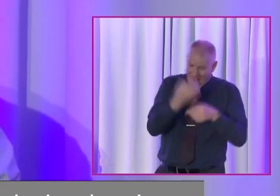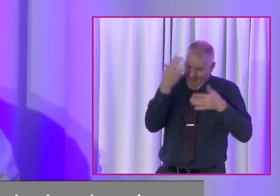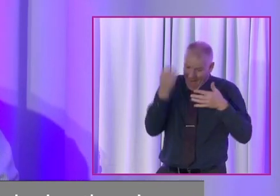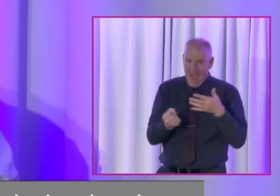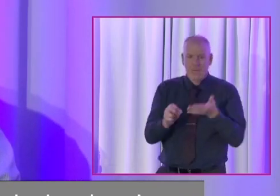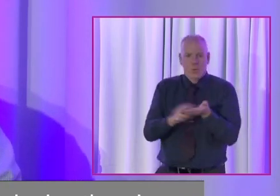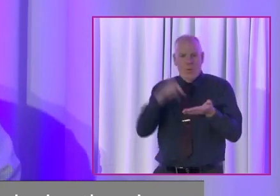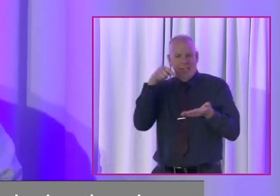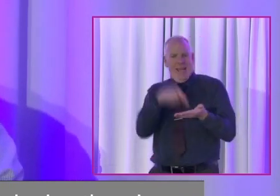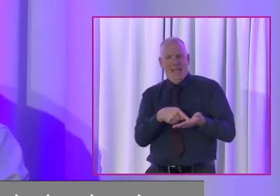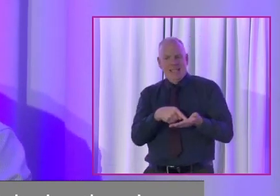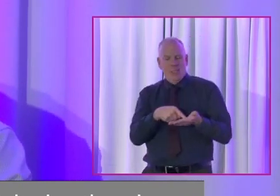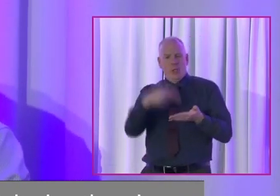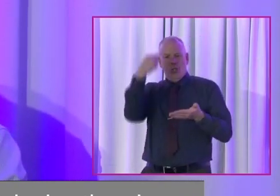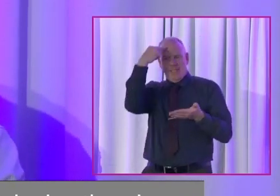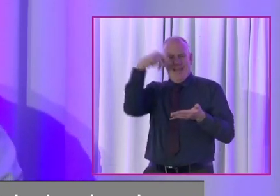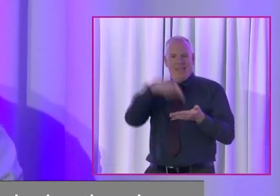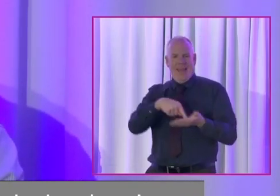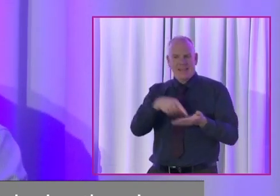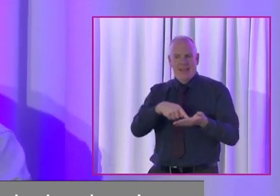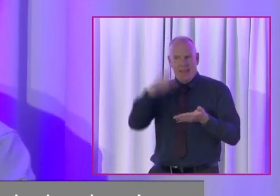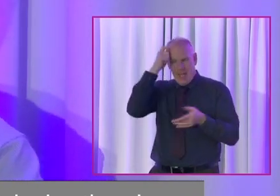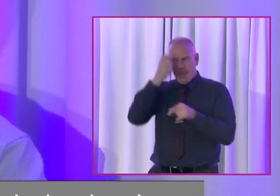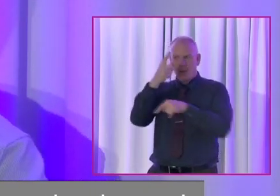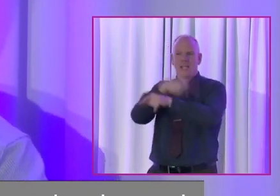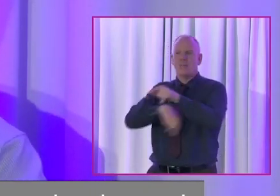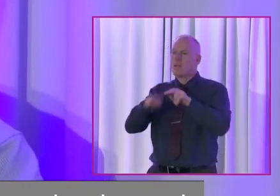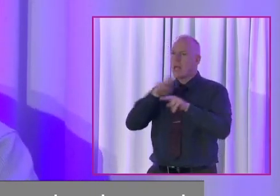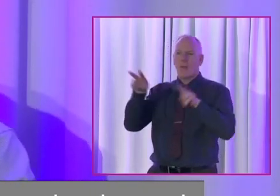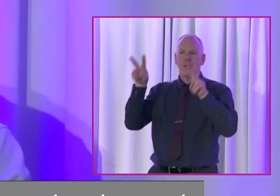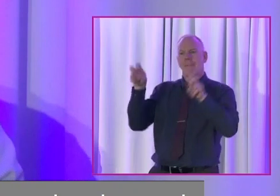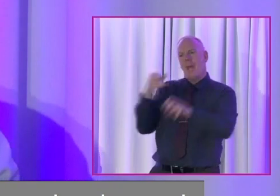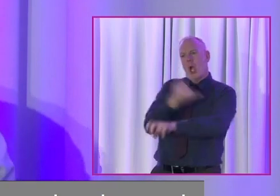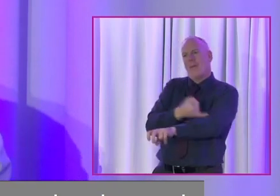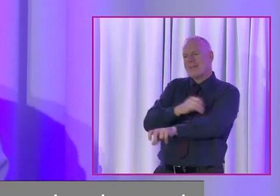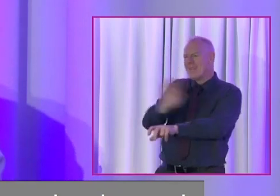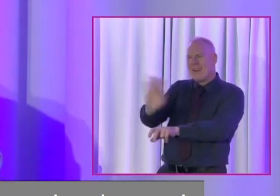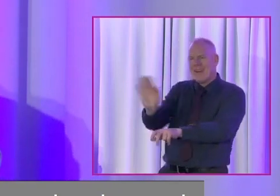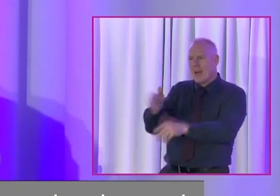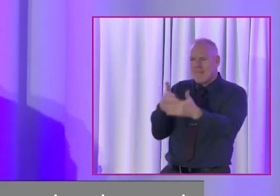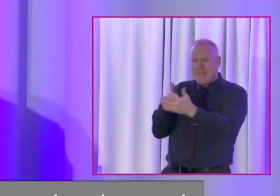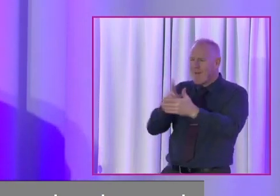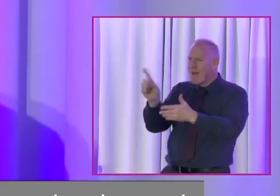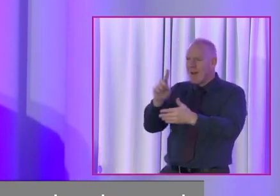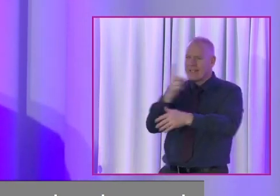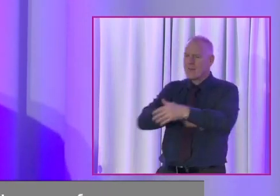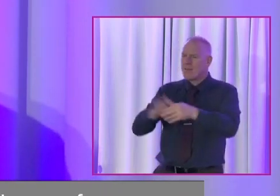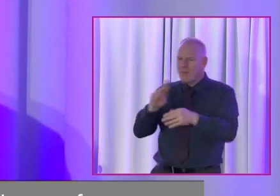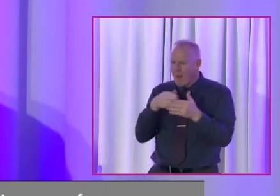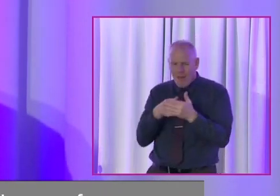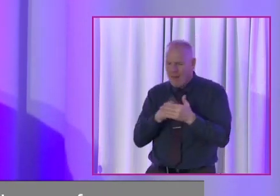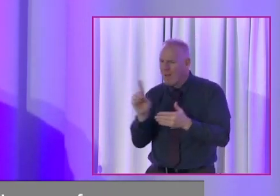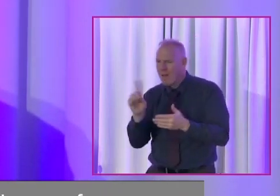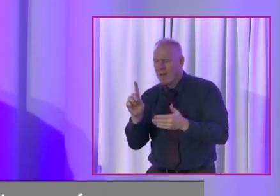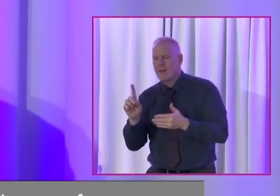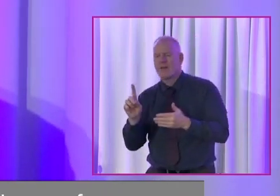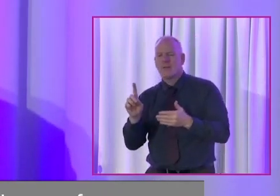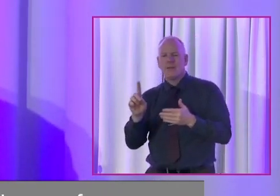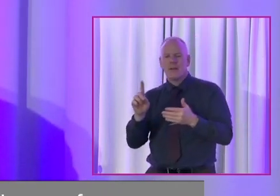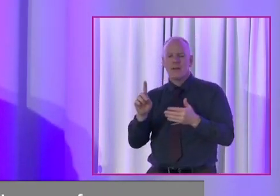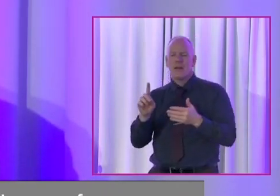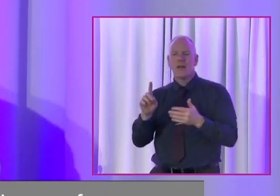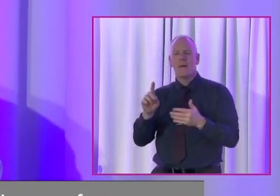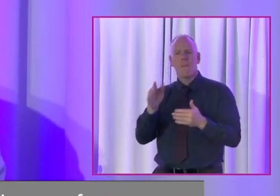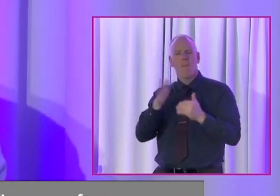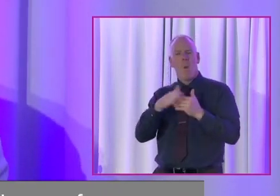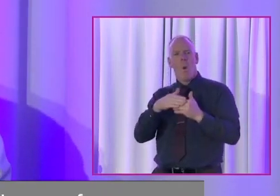Use it. Get your head around it. Start thinking about disability not as an issue of impairment and, you know, to be taken care